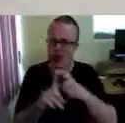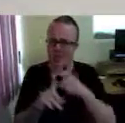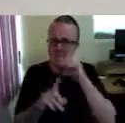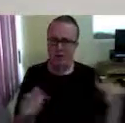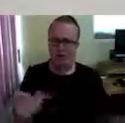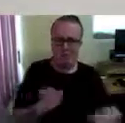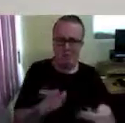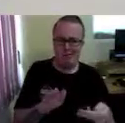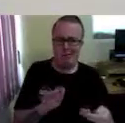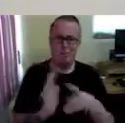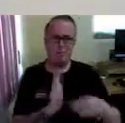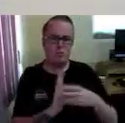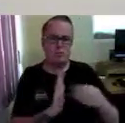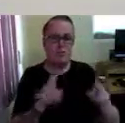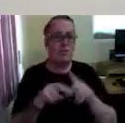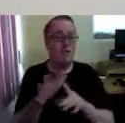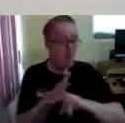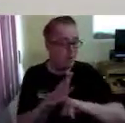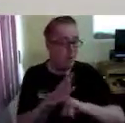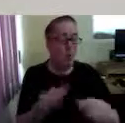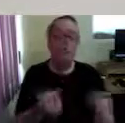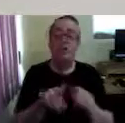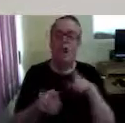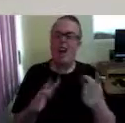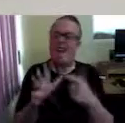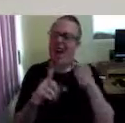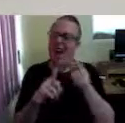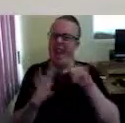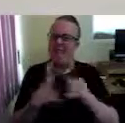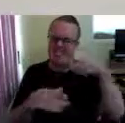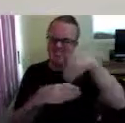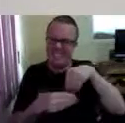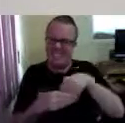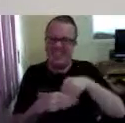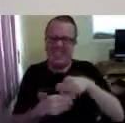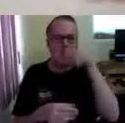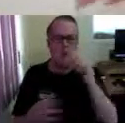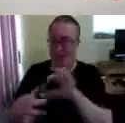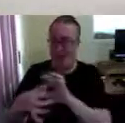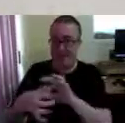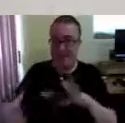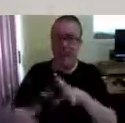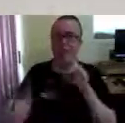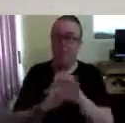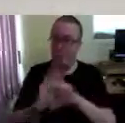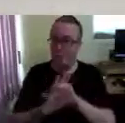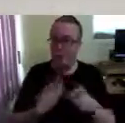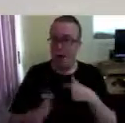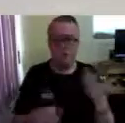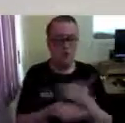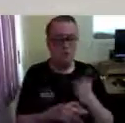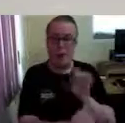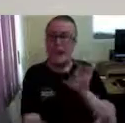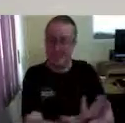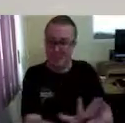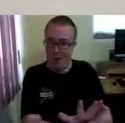and it has its own applications inside it. So you can actually disconnect it from your iPhone, and just use